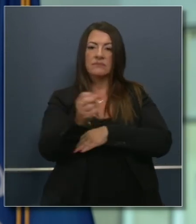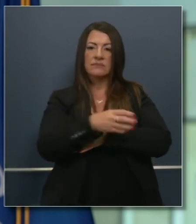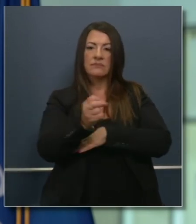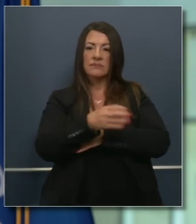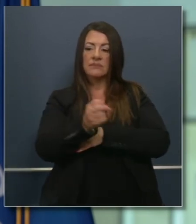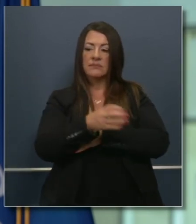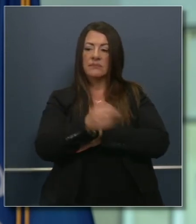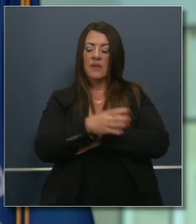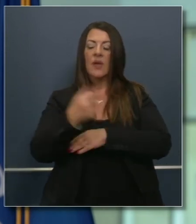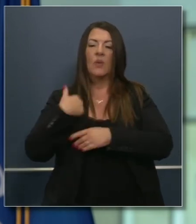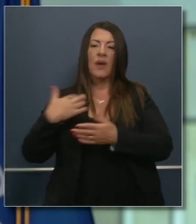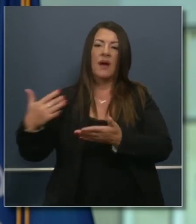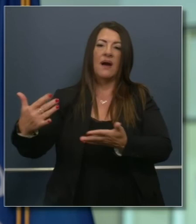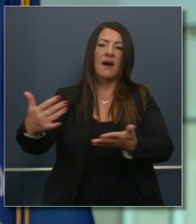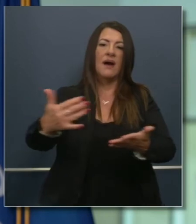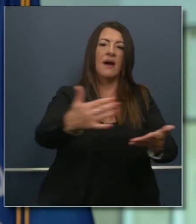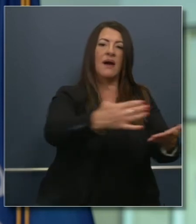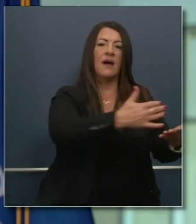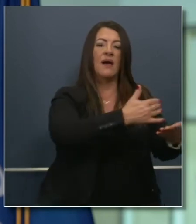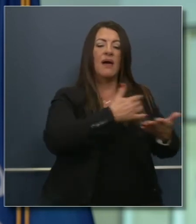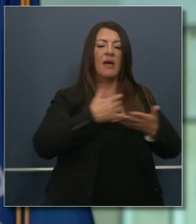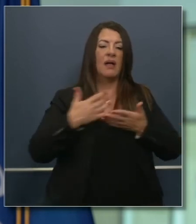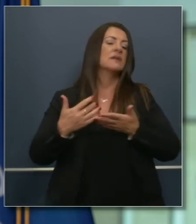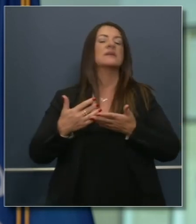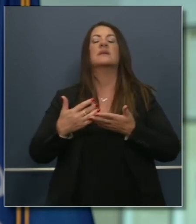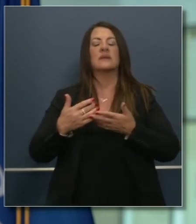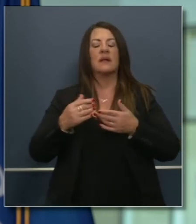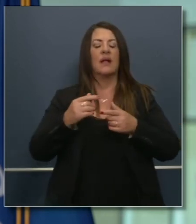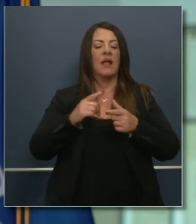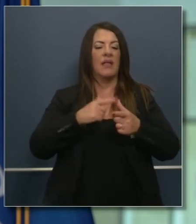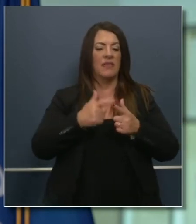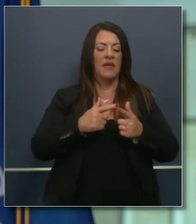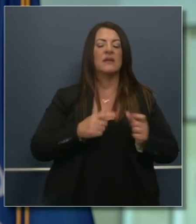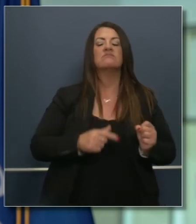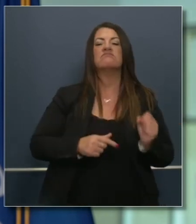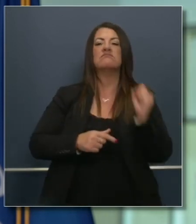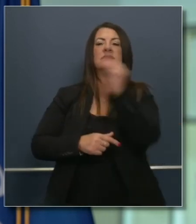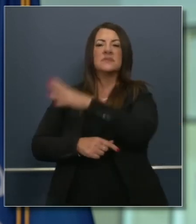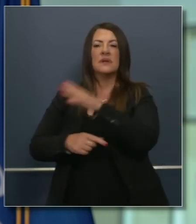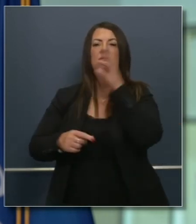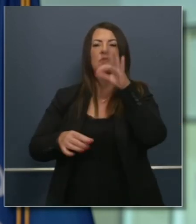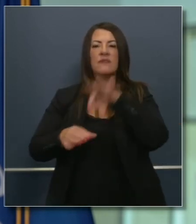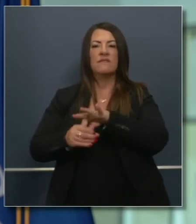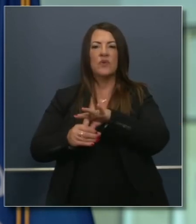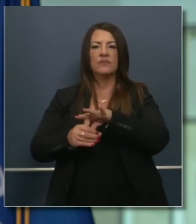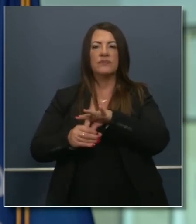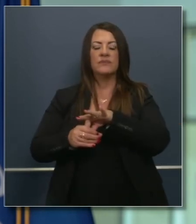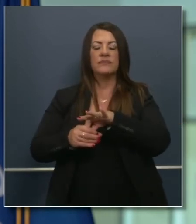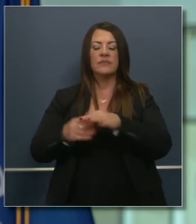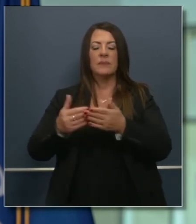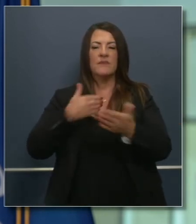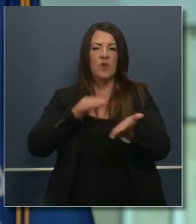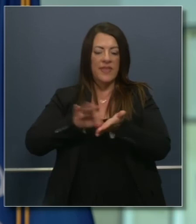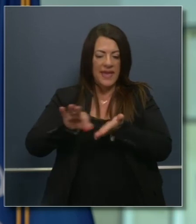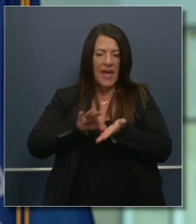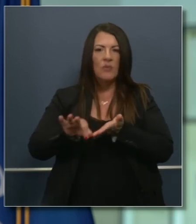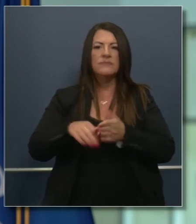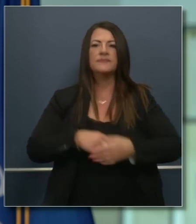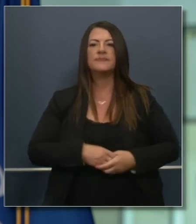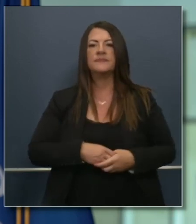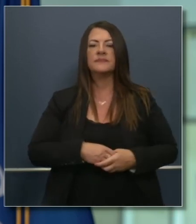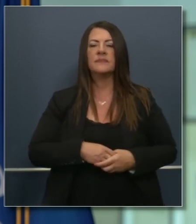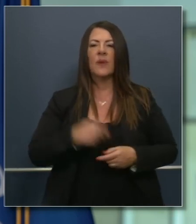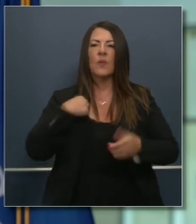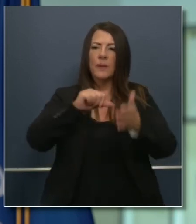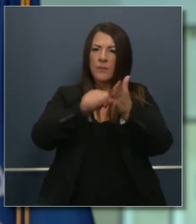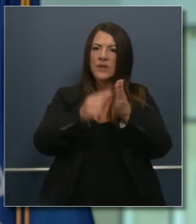17-day period. We thought that was important with all the uncertainty of COVID. We didn't realize how prescient, not just important,